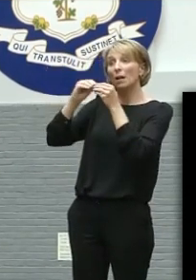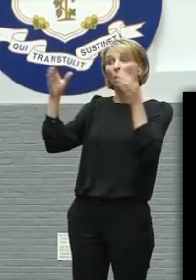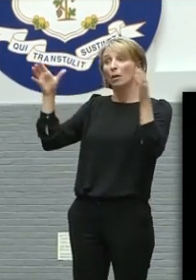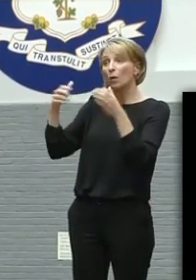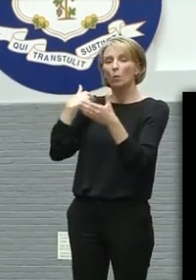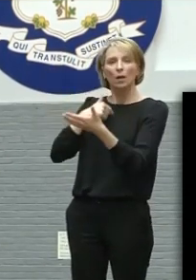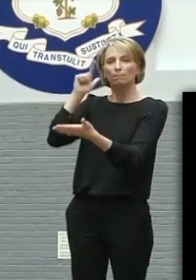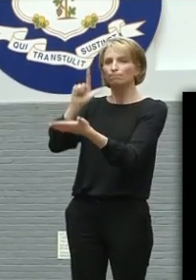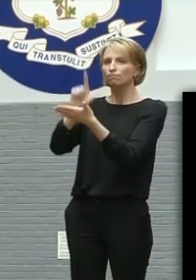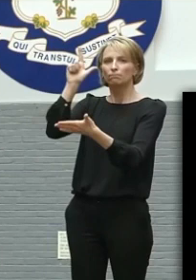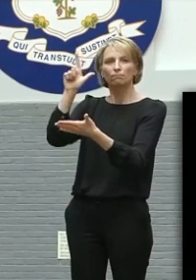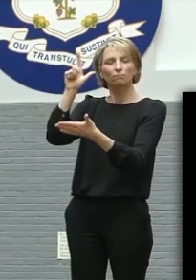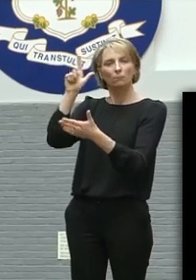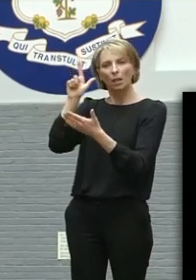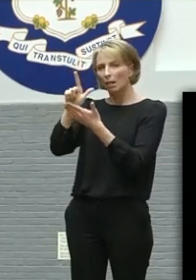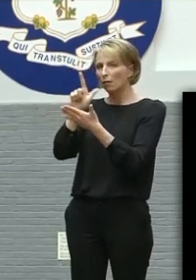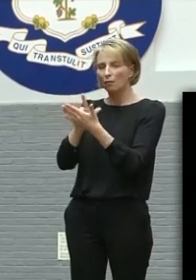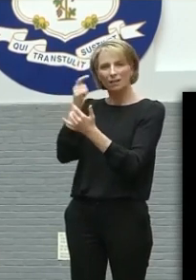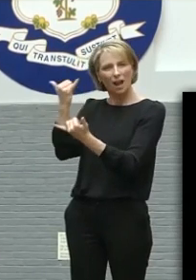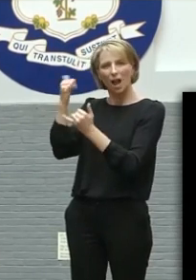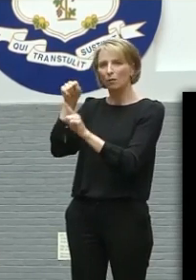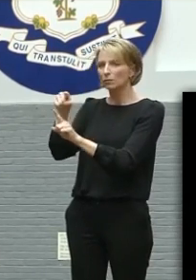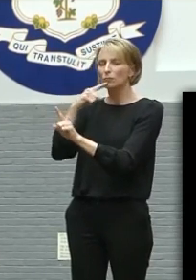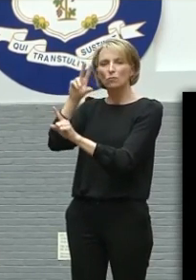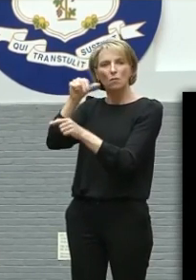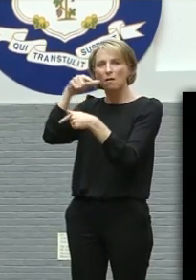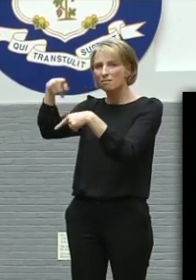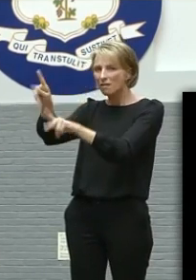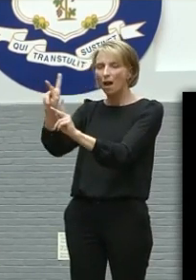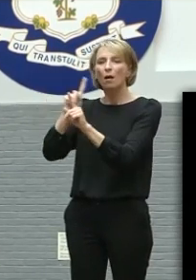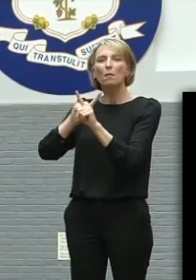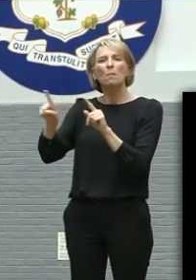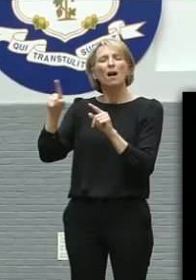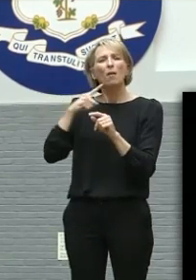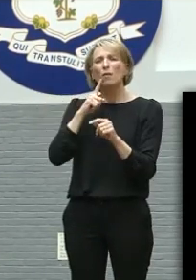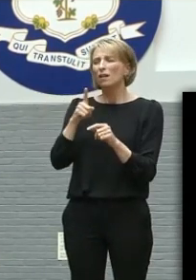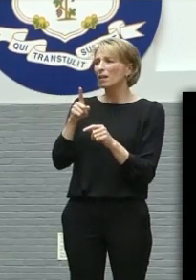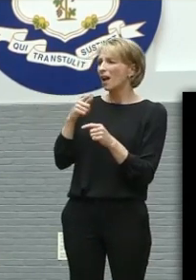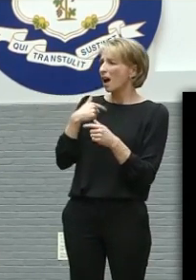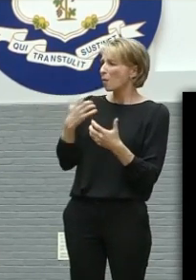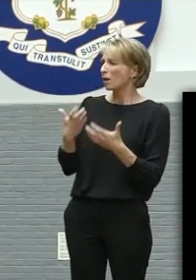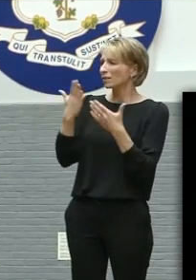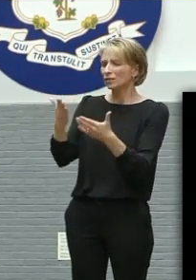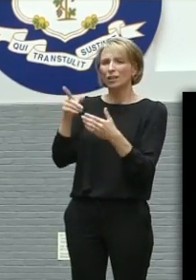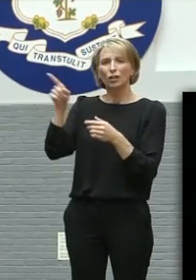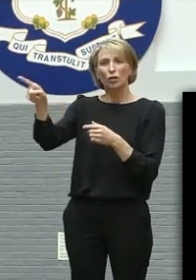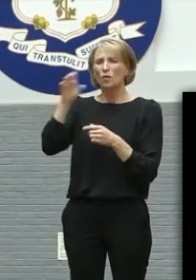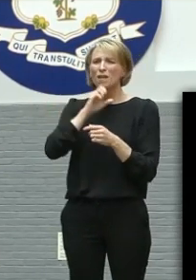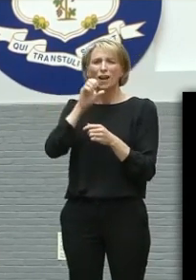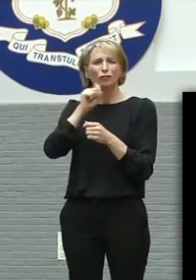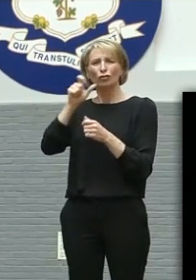everybody, especially given your age, smaller the group, the better. Not your age. In my 60s.